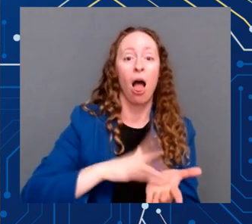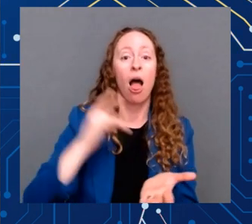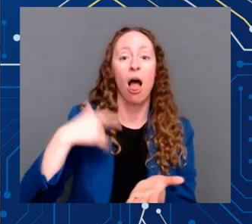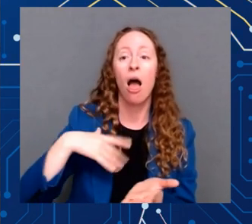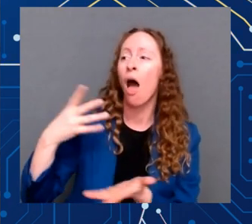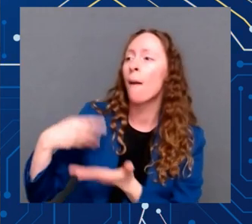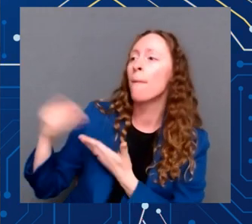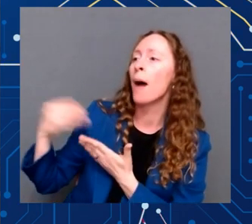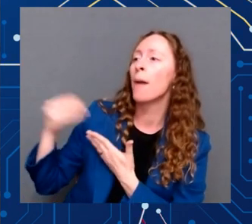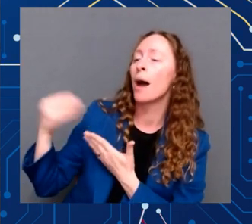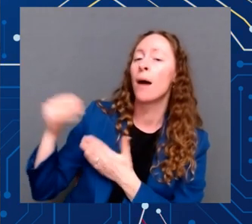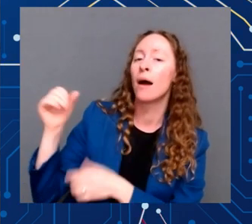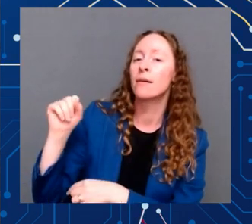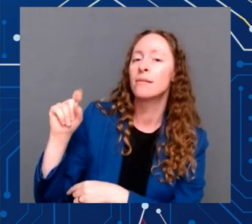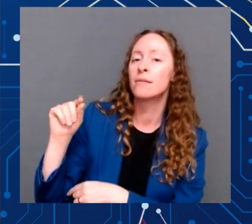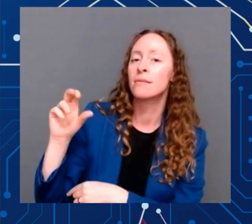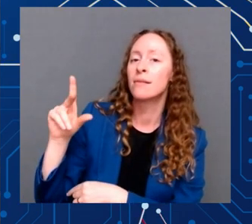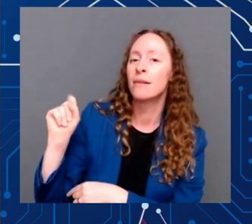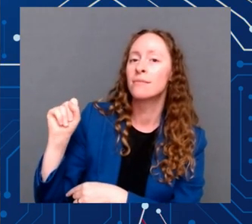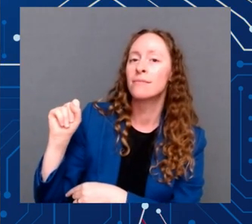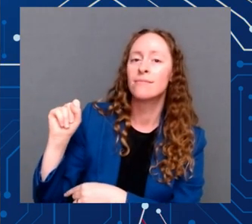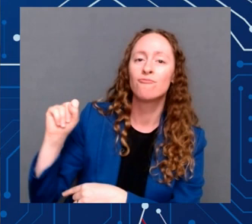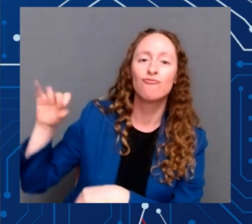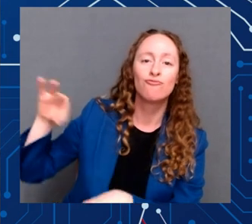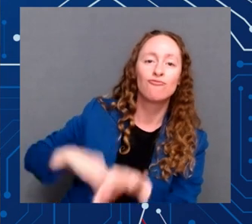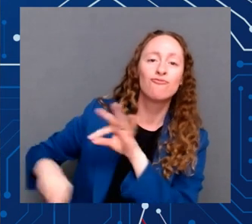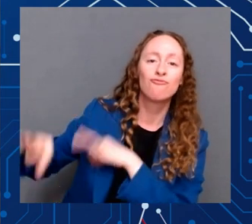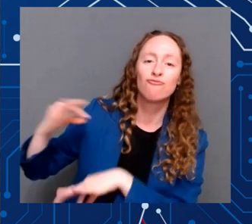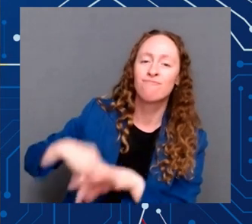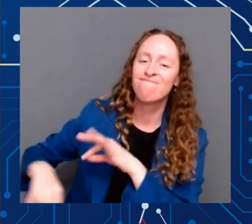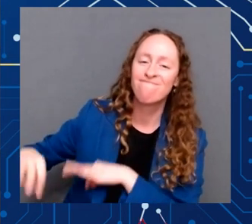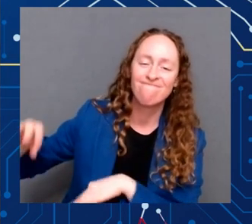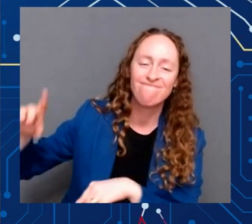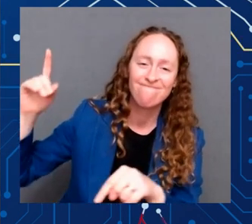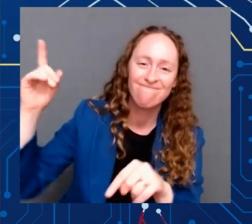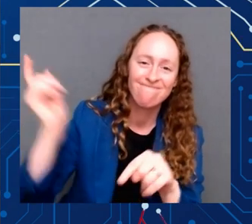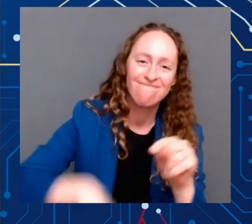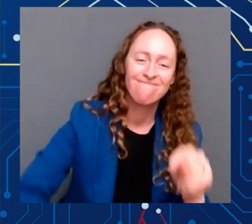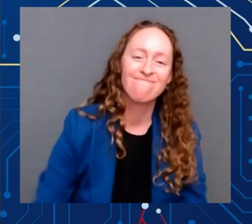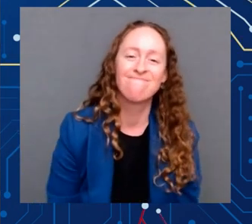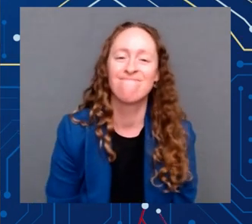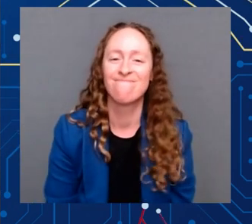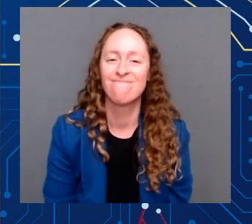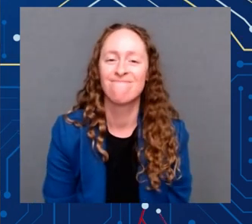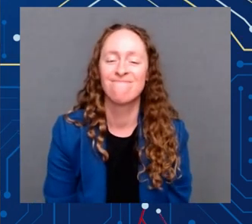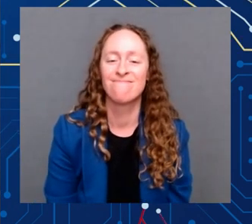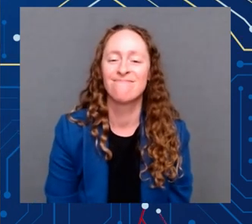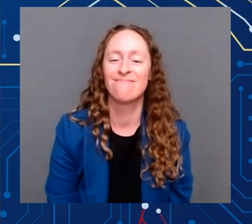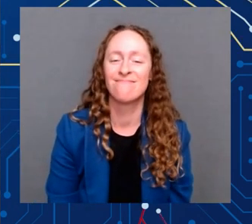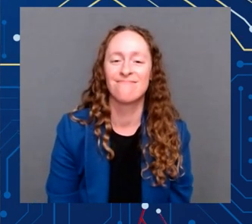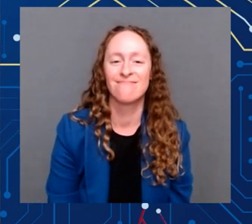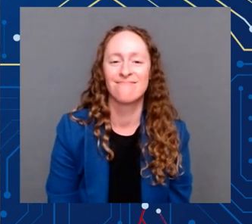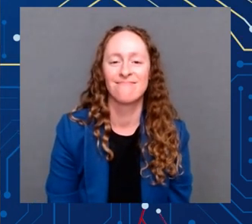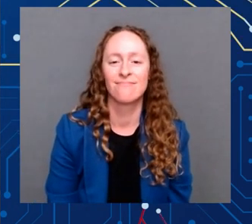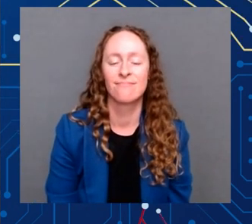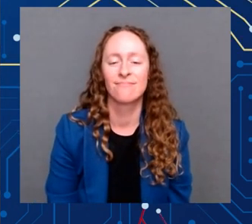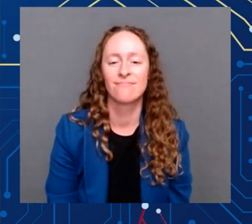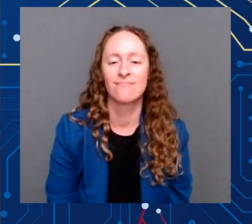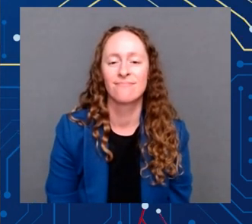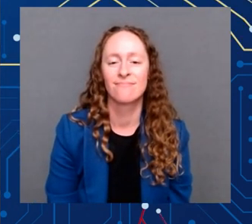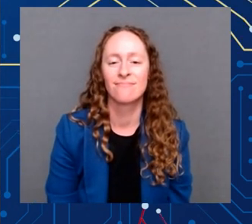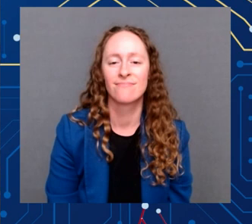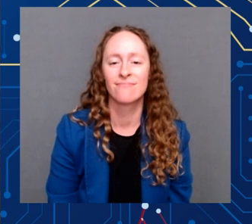Decades ago, we used to invest 2 percent of our GDP in lead that led the world in everything.